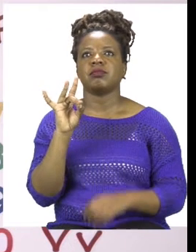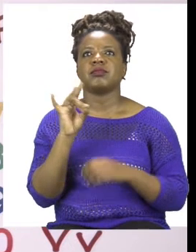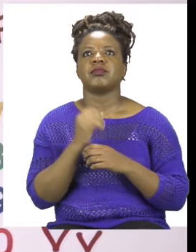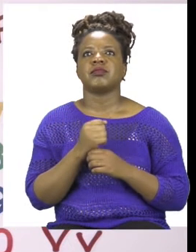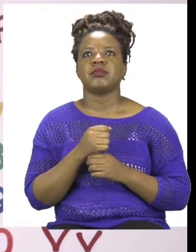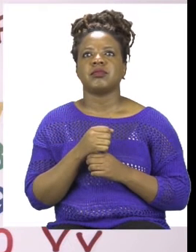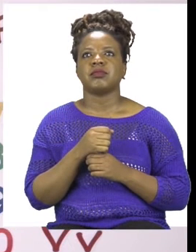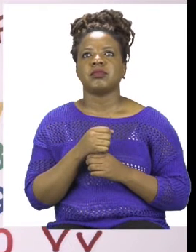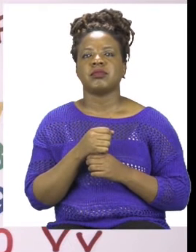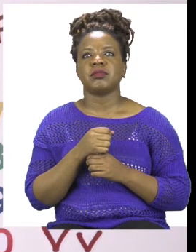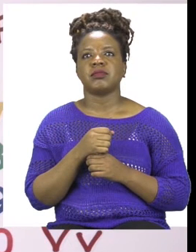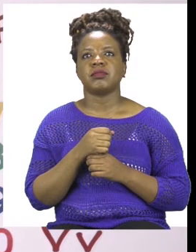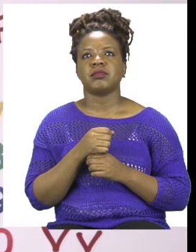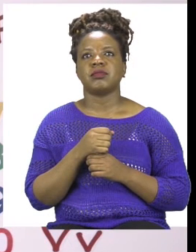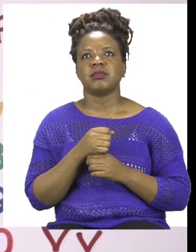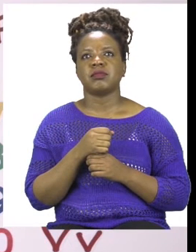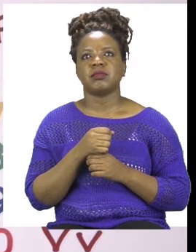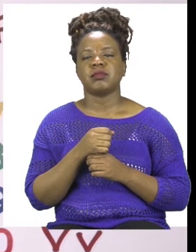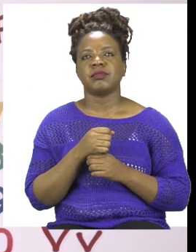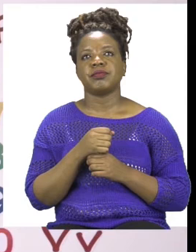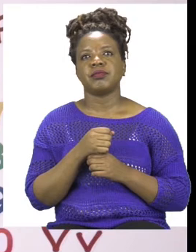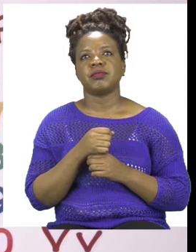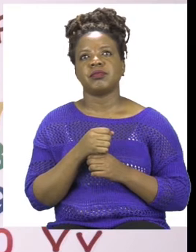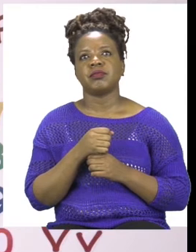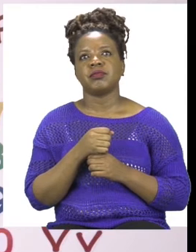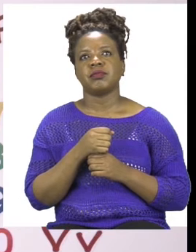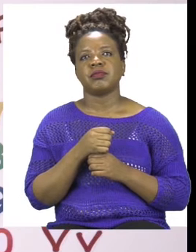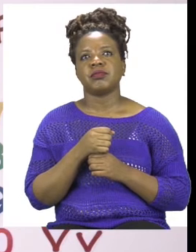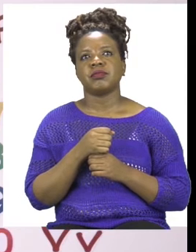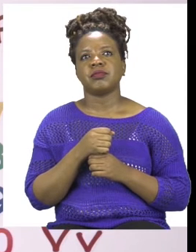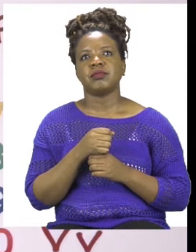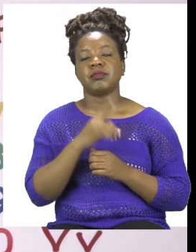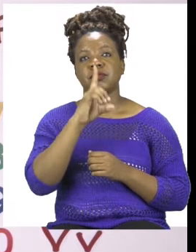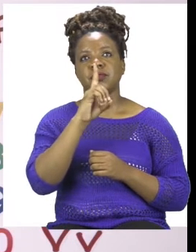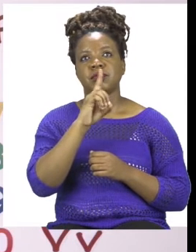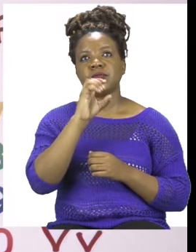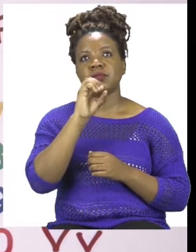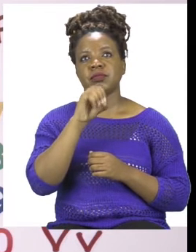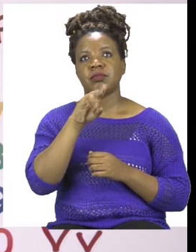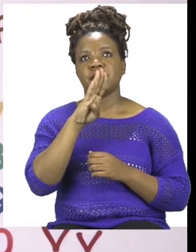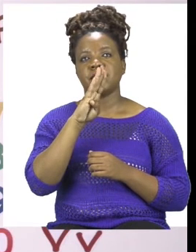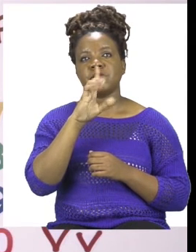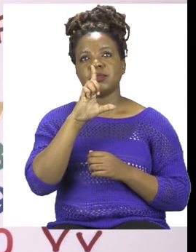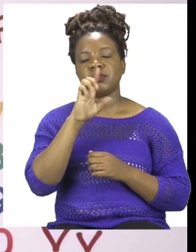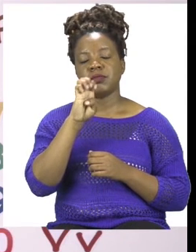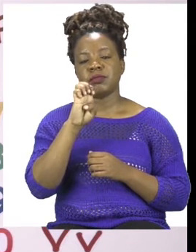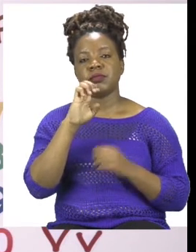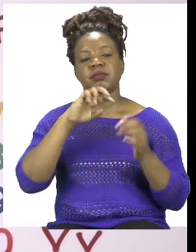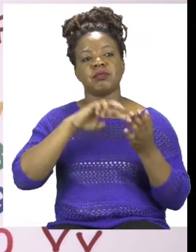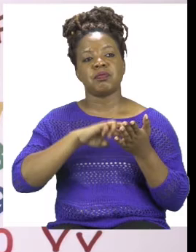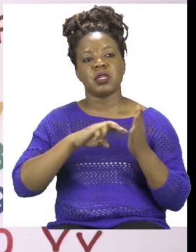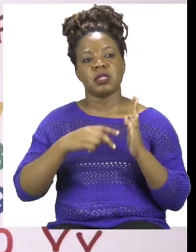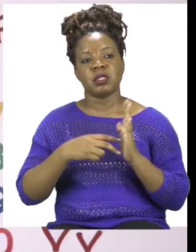answer 48. So remember doubling is just taking the number you have been given